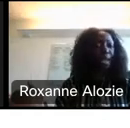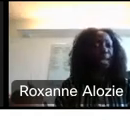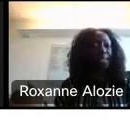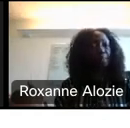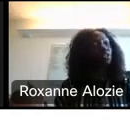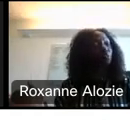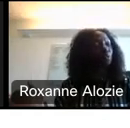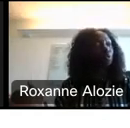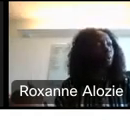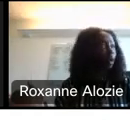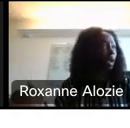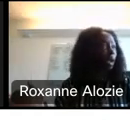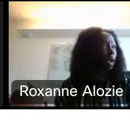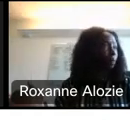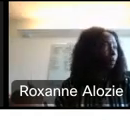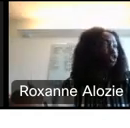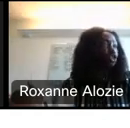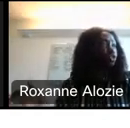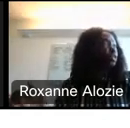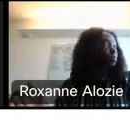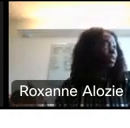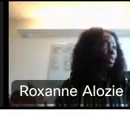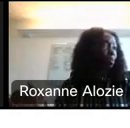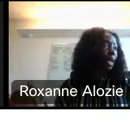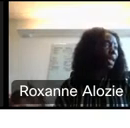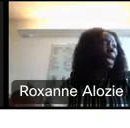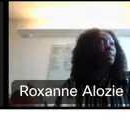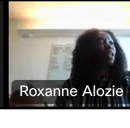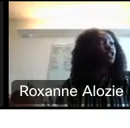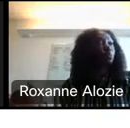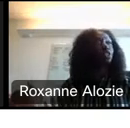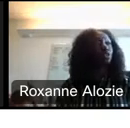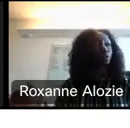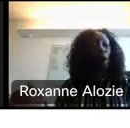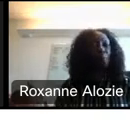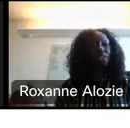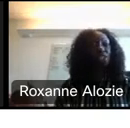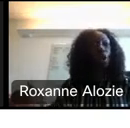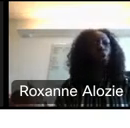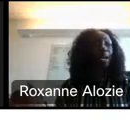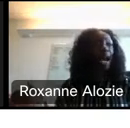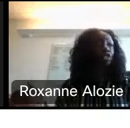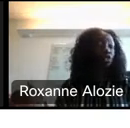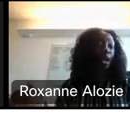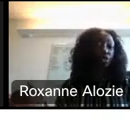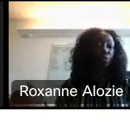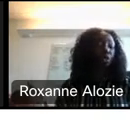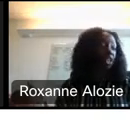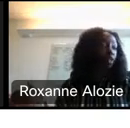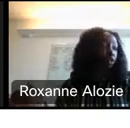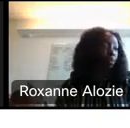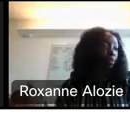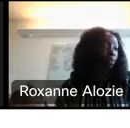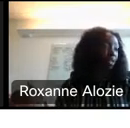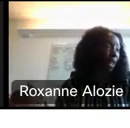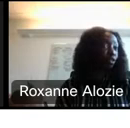And again, as I mentioned before in prior pages, use the business plan and the eligibility requirements to help guide you as you put